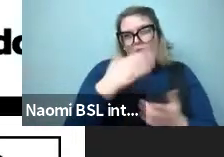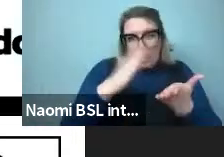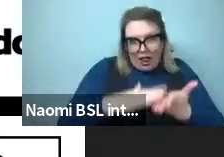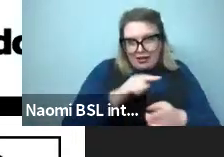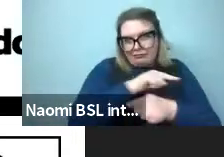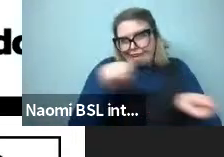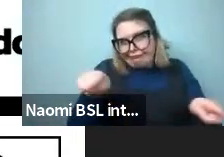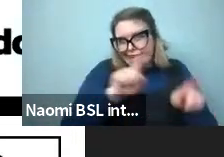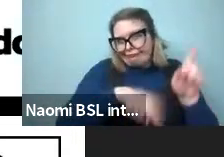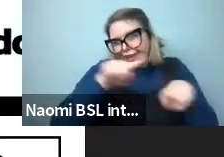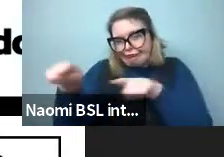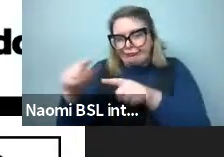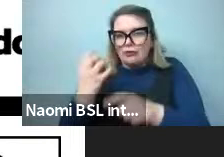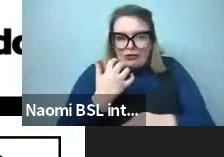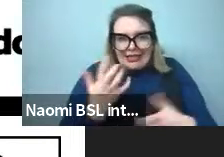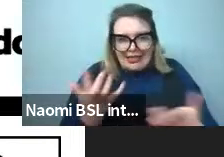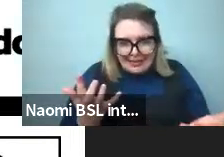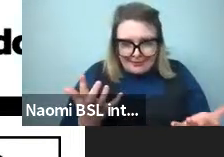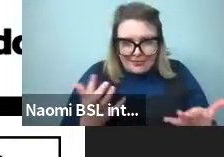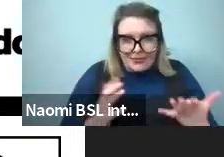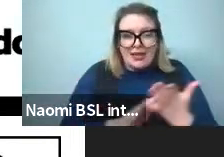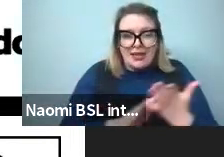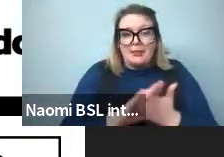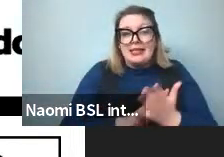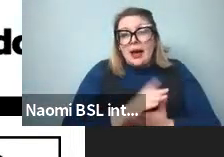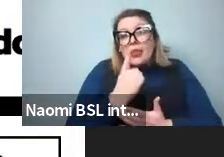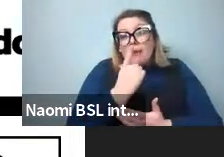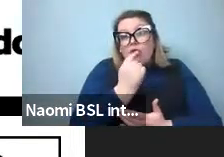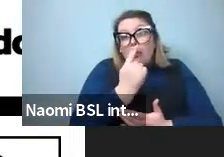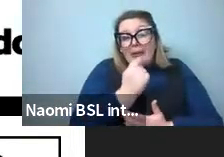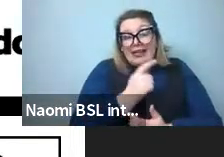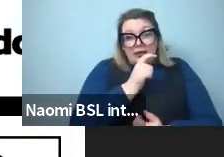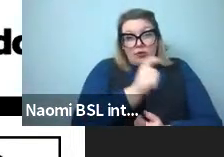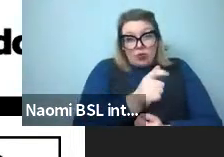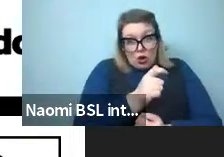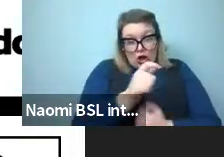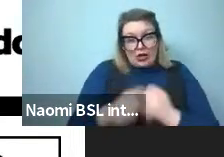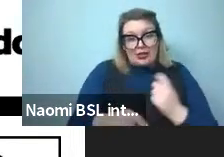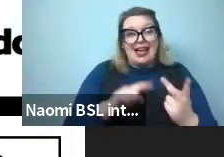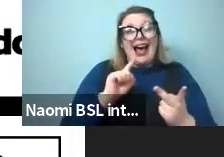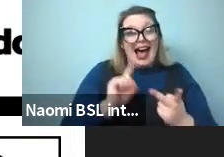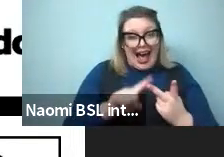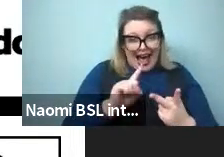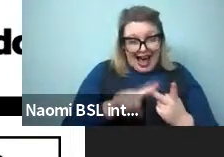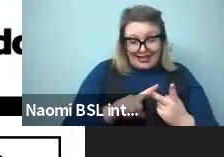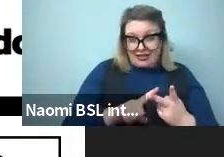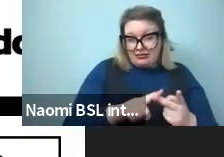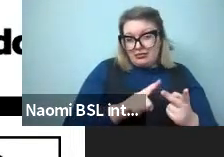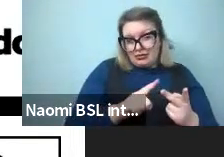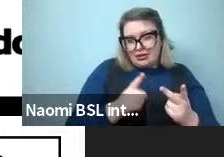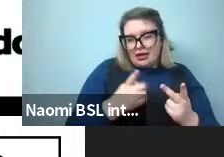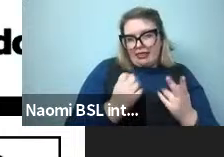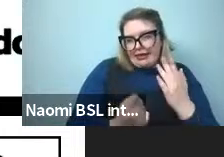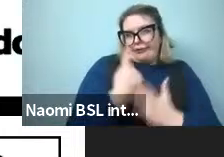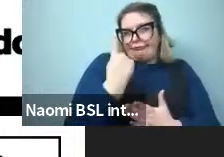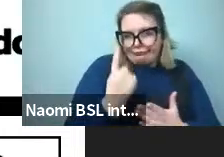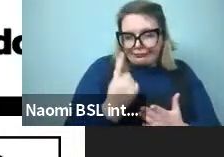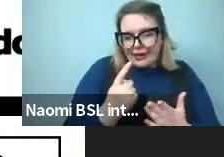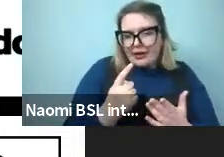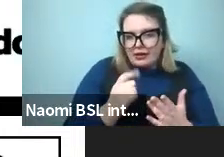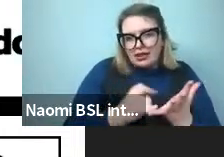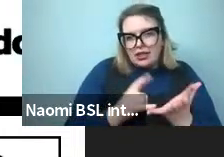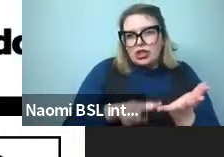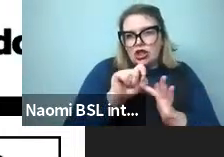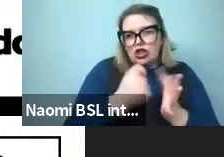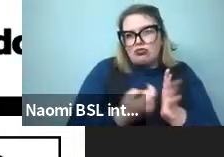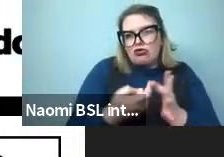words of this, the probability of the word given the color, and then the surprisal of associated with the color given